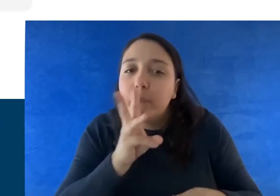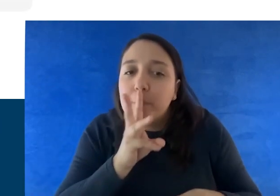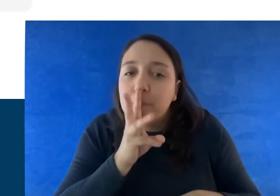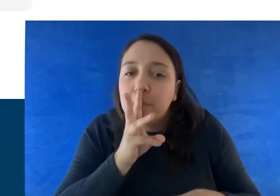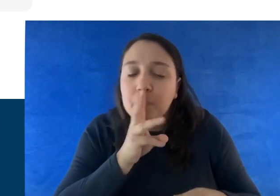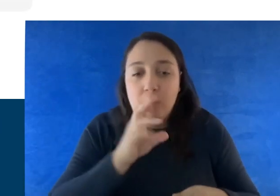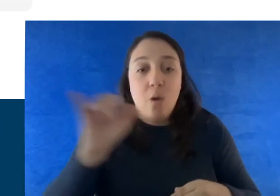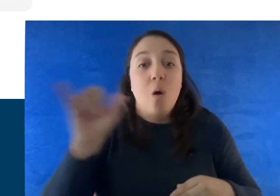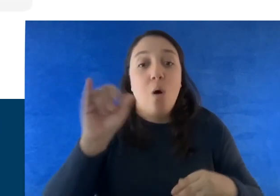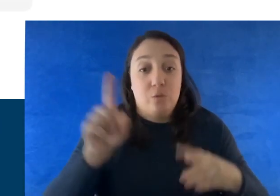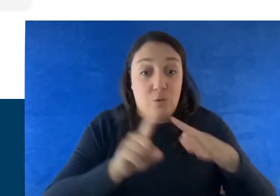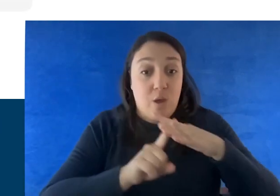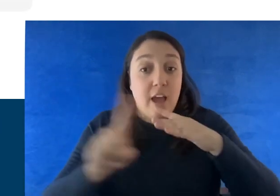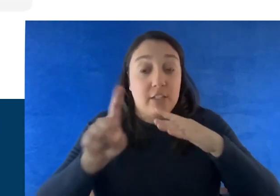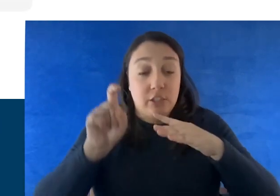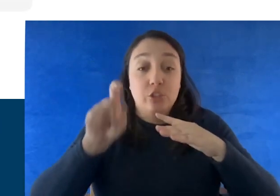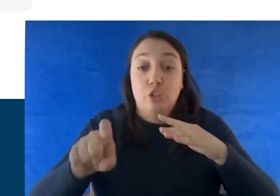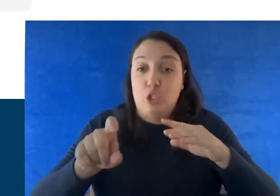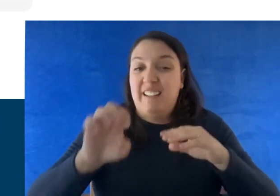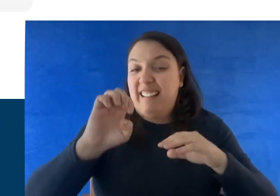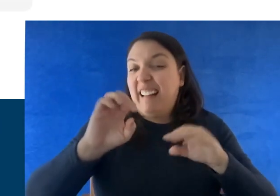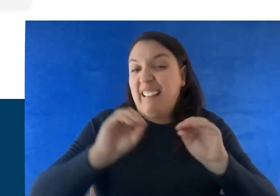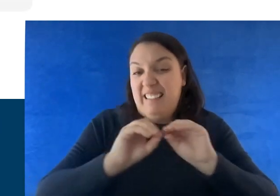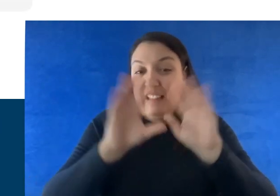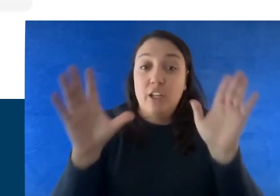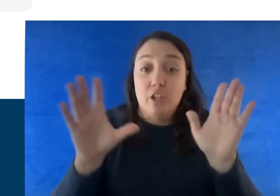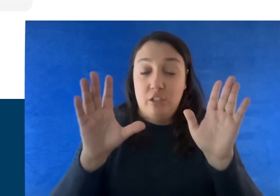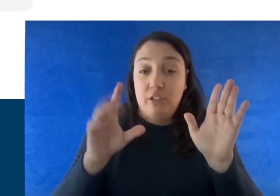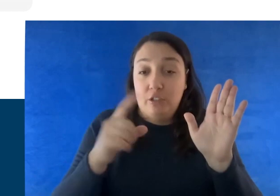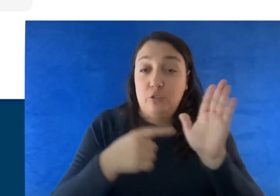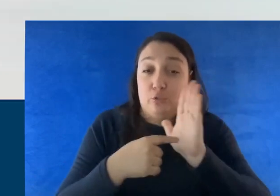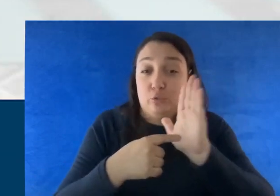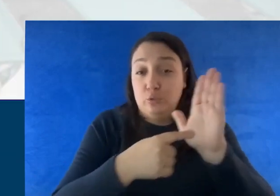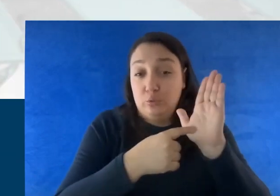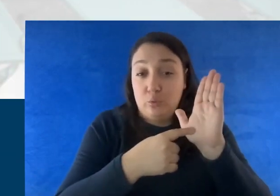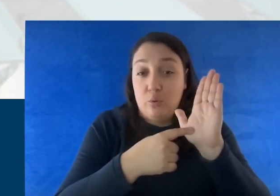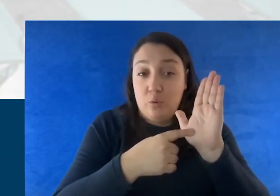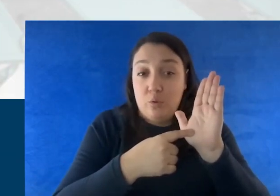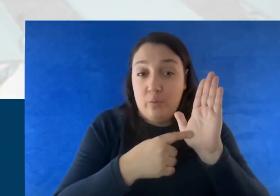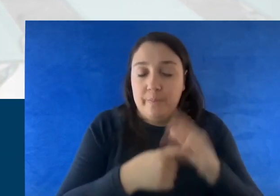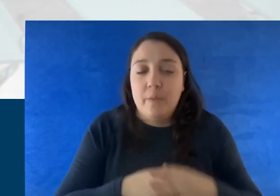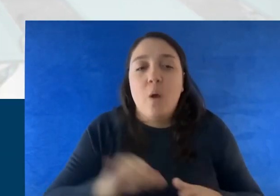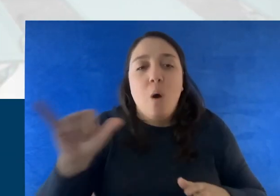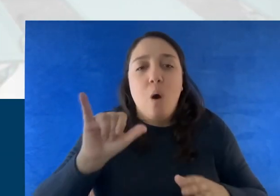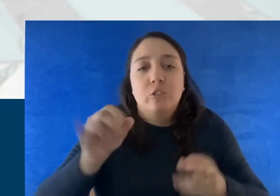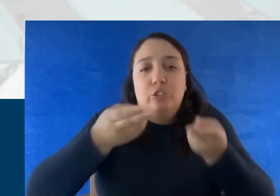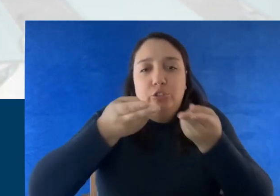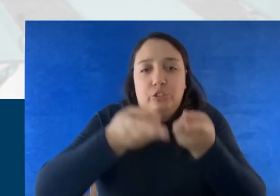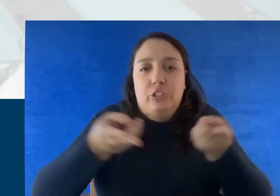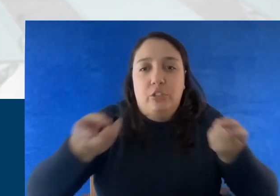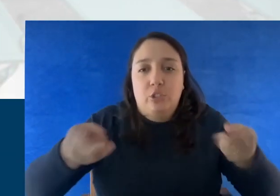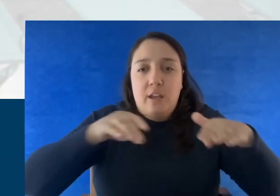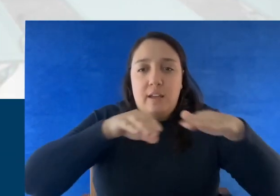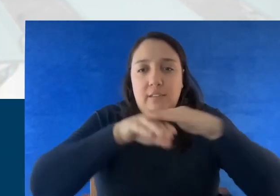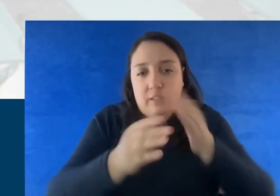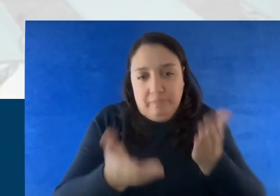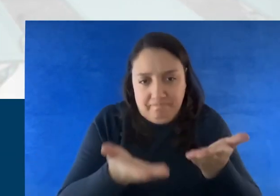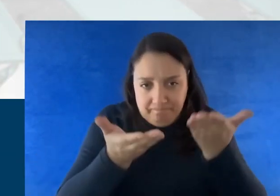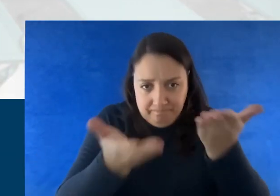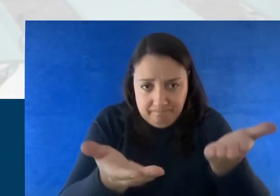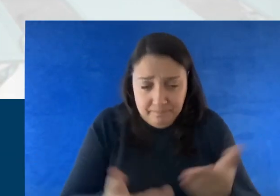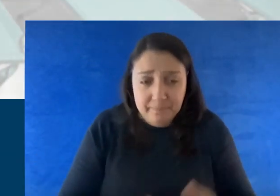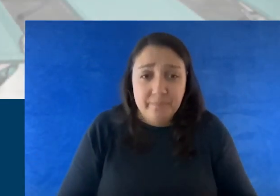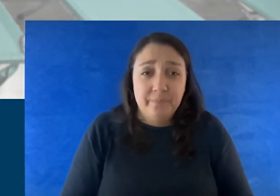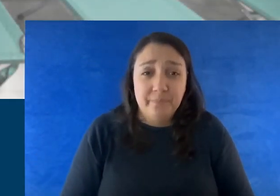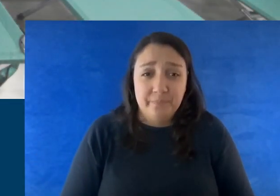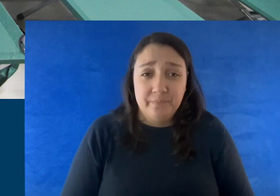should be clearly marked and easy to access in case of an emergency. Now let's go over some shelter accessibility suggestions.